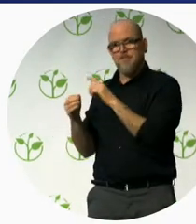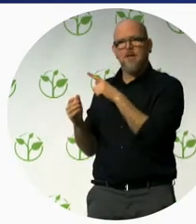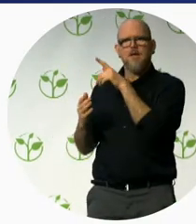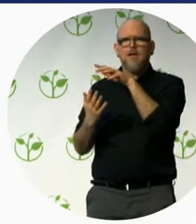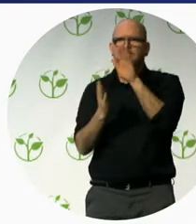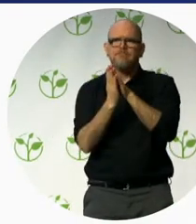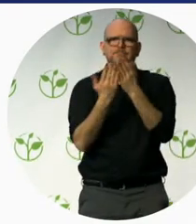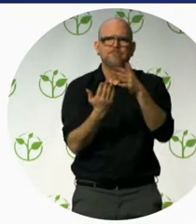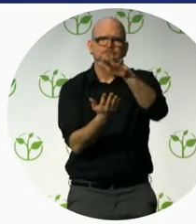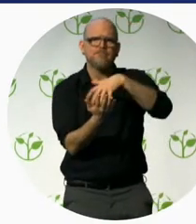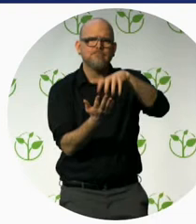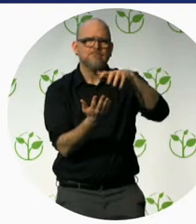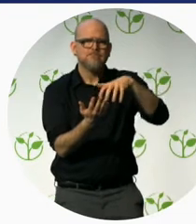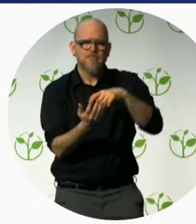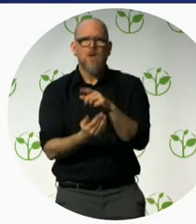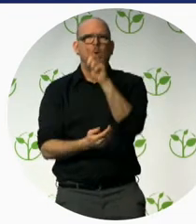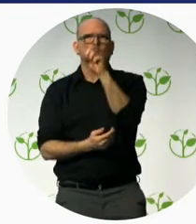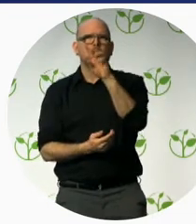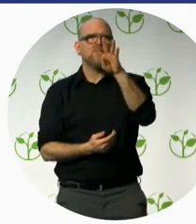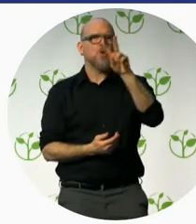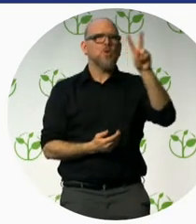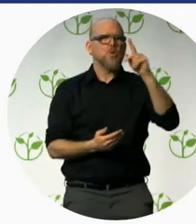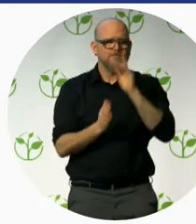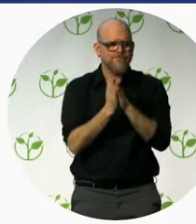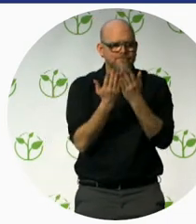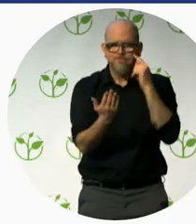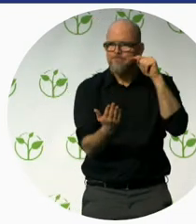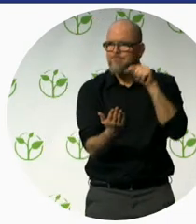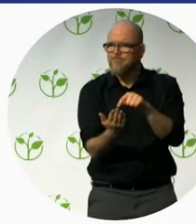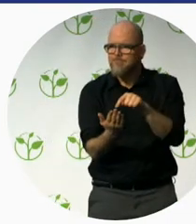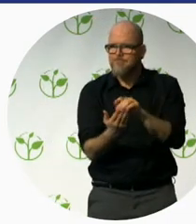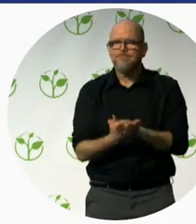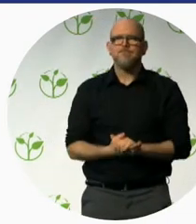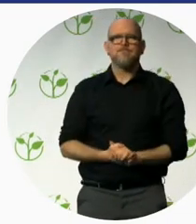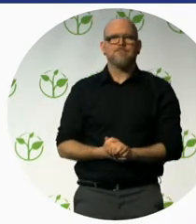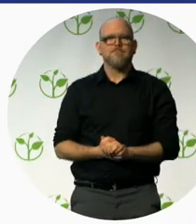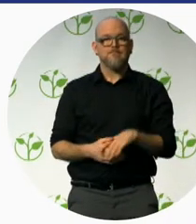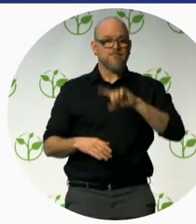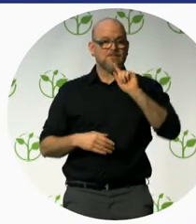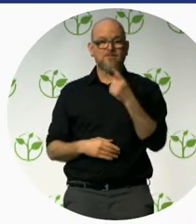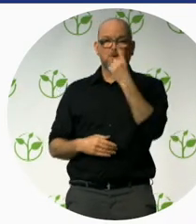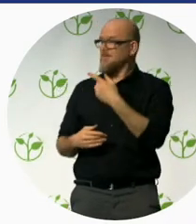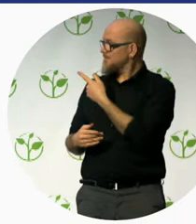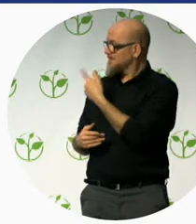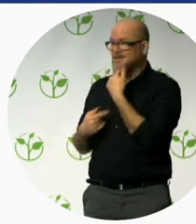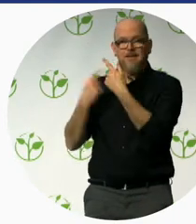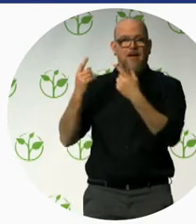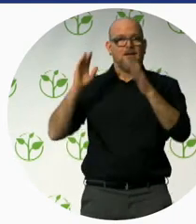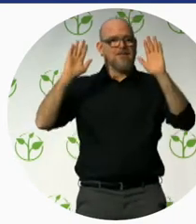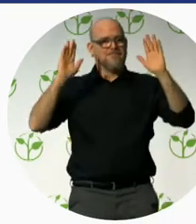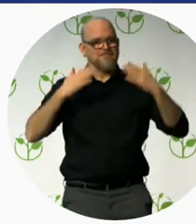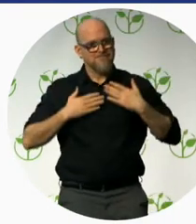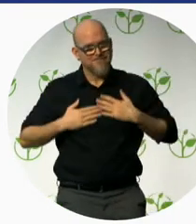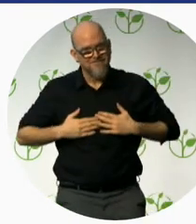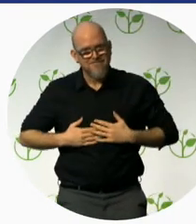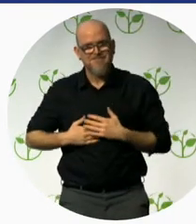Thank you. Thank you so much for the presentation. First of all, I'd like to just, in order to manage the stress caused